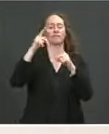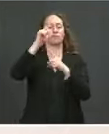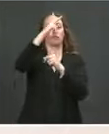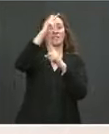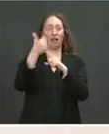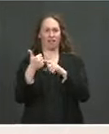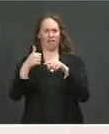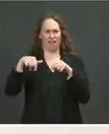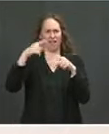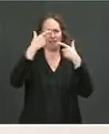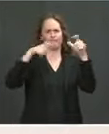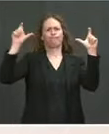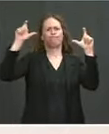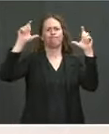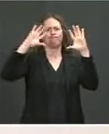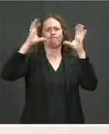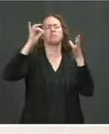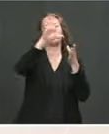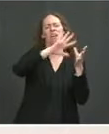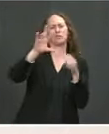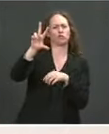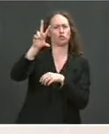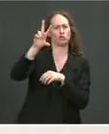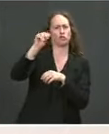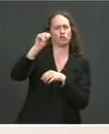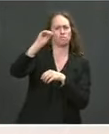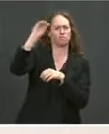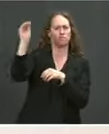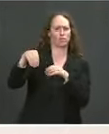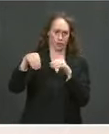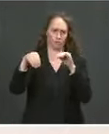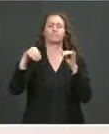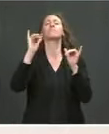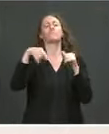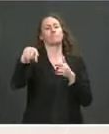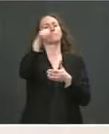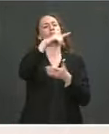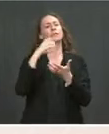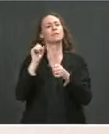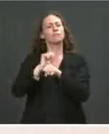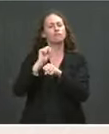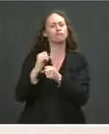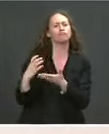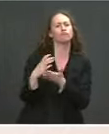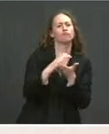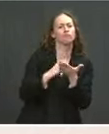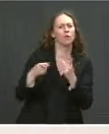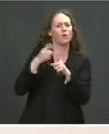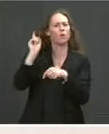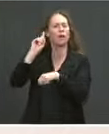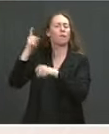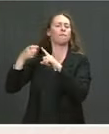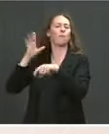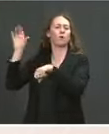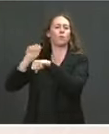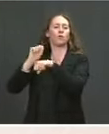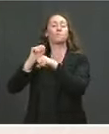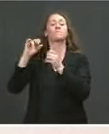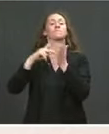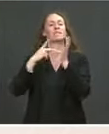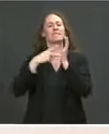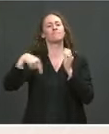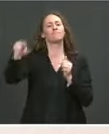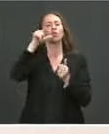wages. And that's probably actually an understatement, since the wealthiest can often strategically avoid